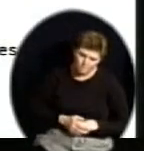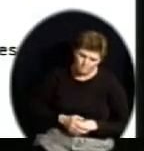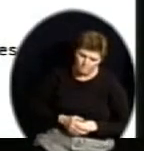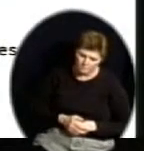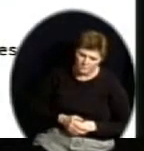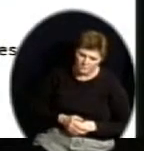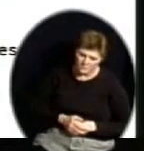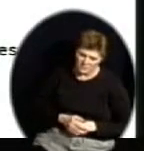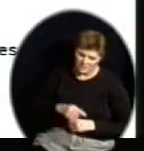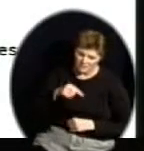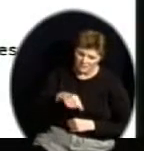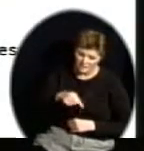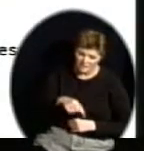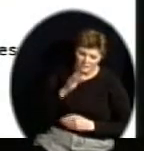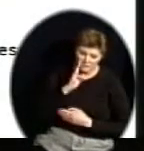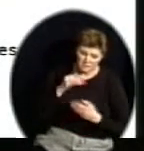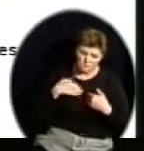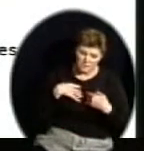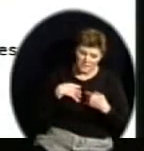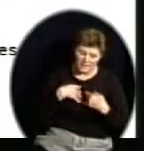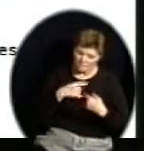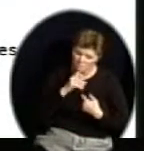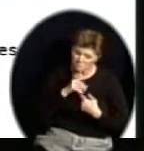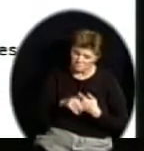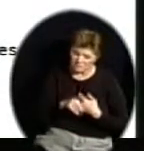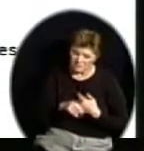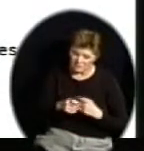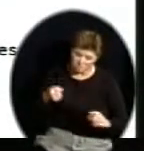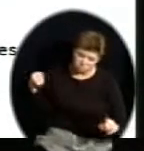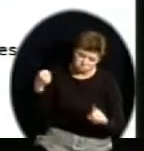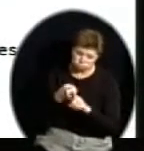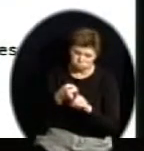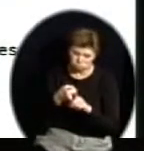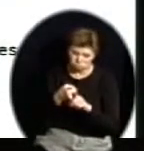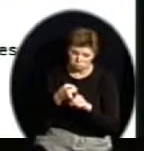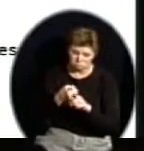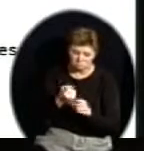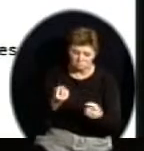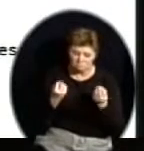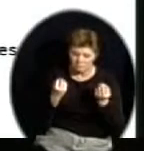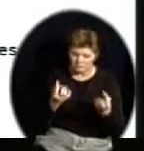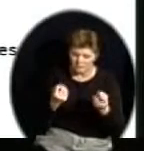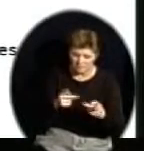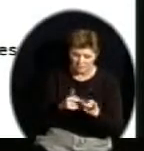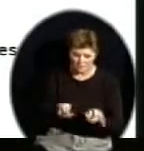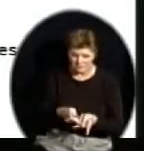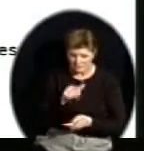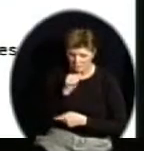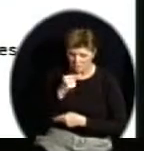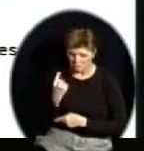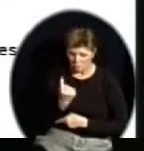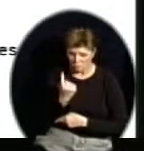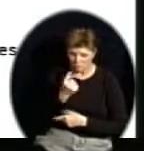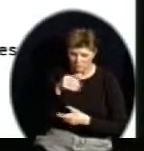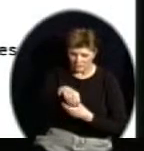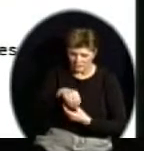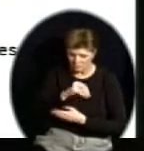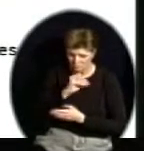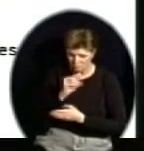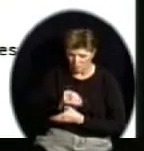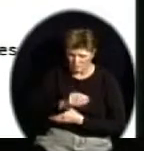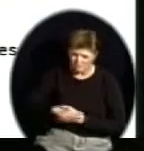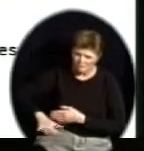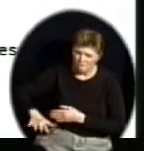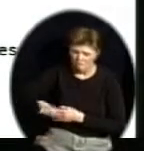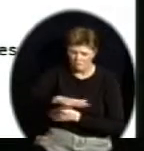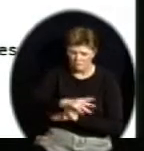lot of places. It's not going to affect it like that because we were diligent. The assessment office, our teachers were diligent to make sure